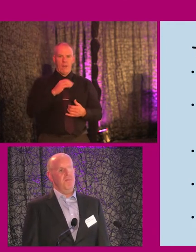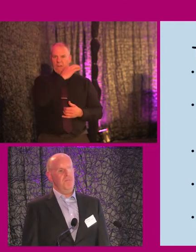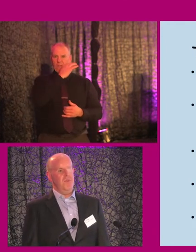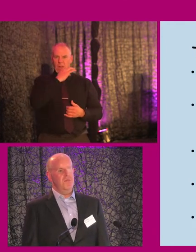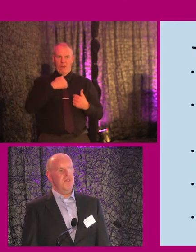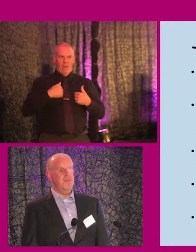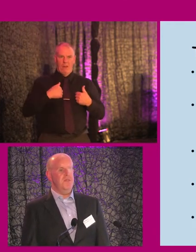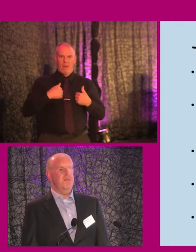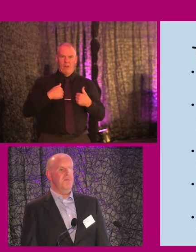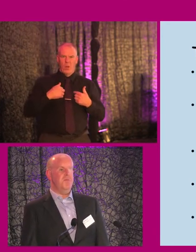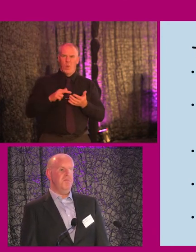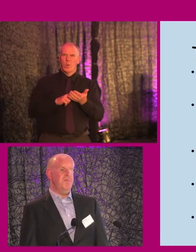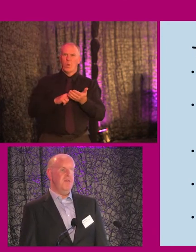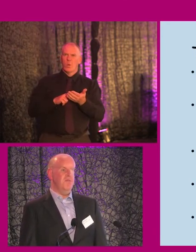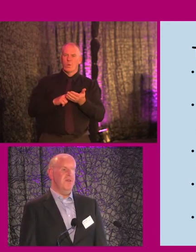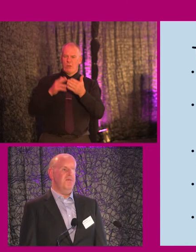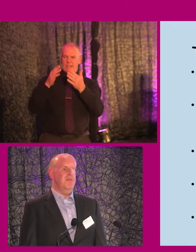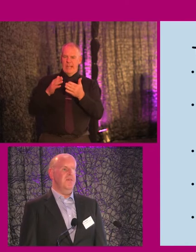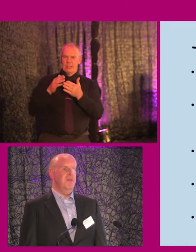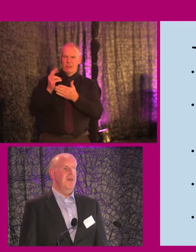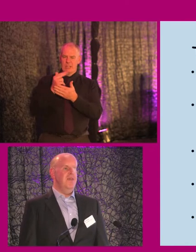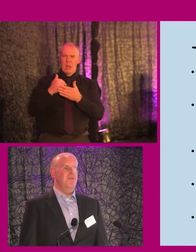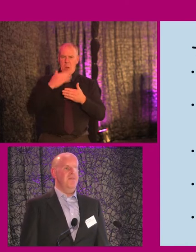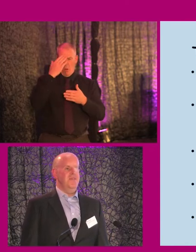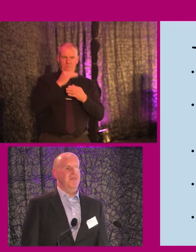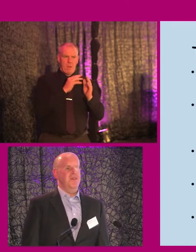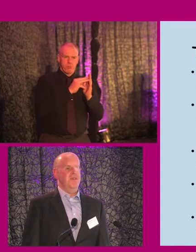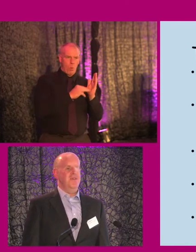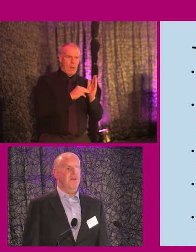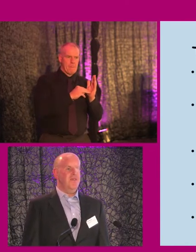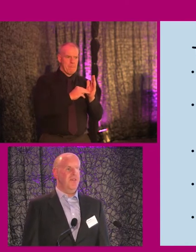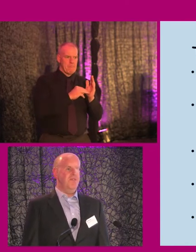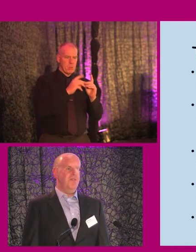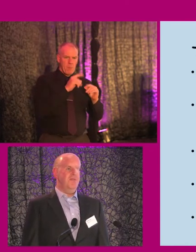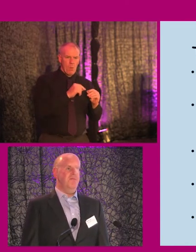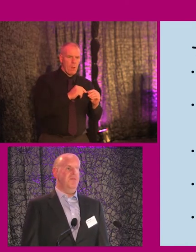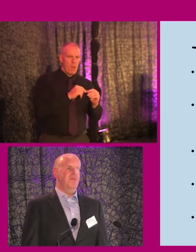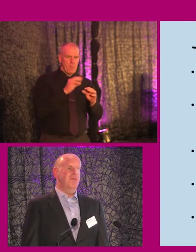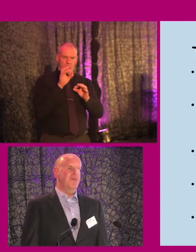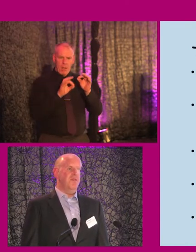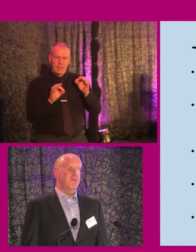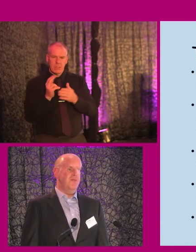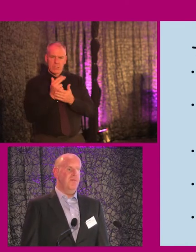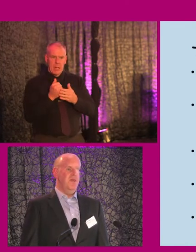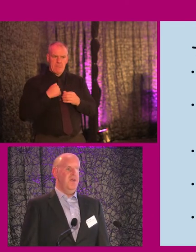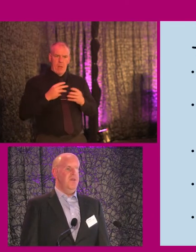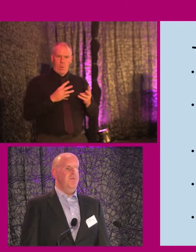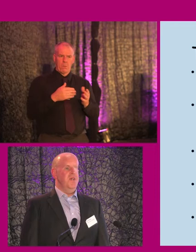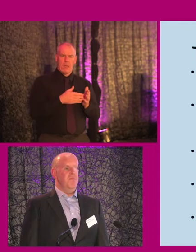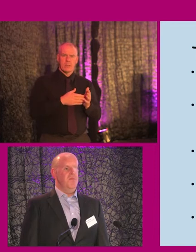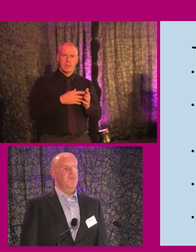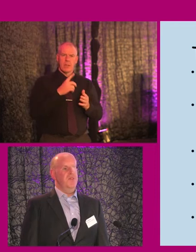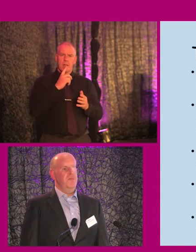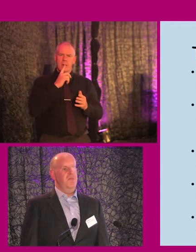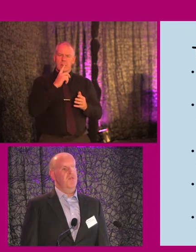know, user-centered design from the perspective of software and development and architecture and design, which is the kind of area I come from. But